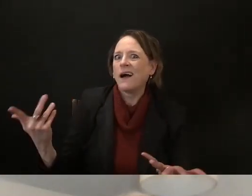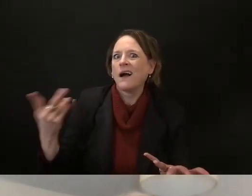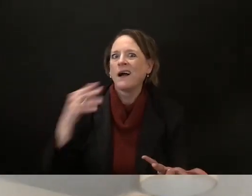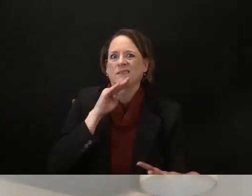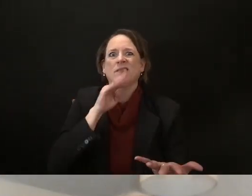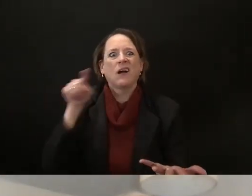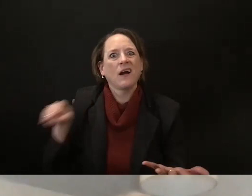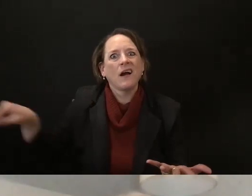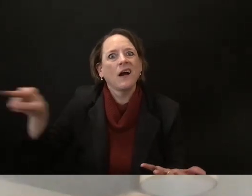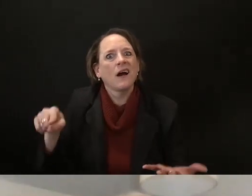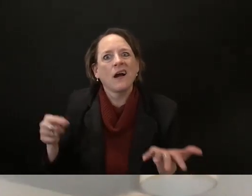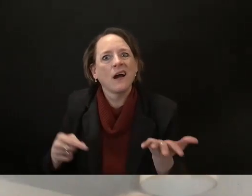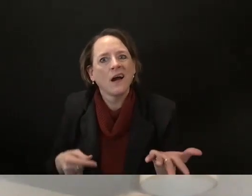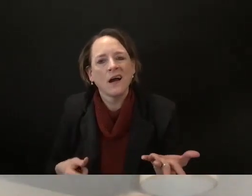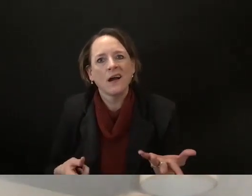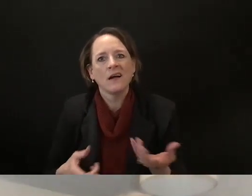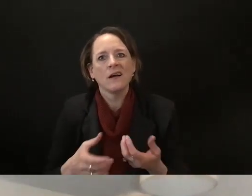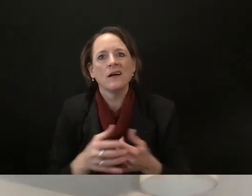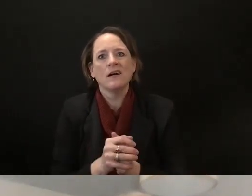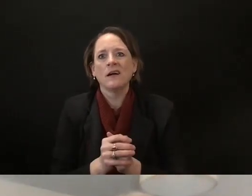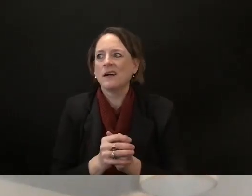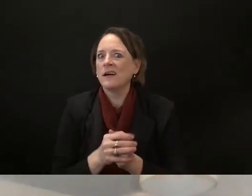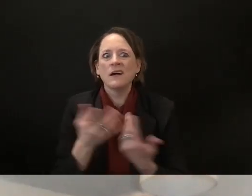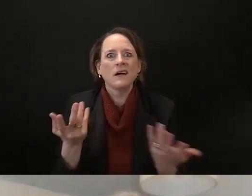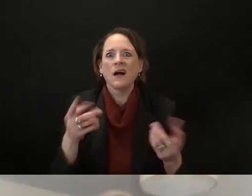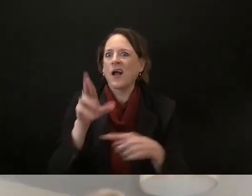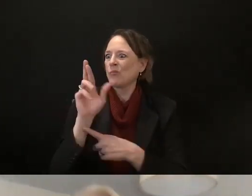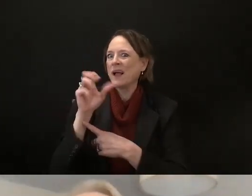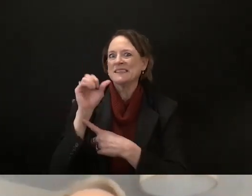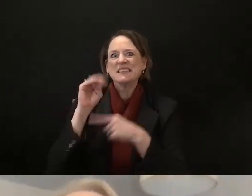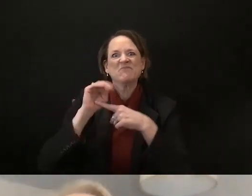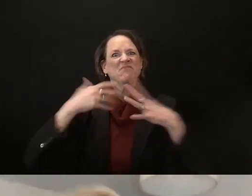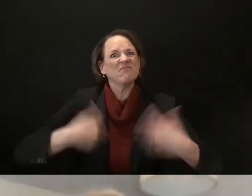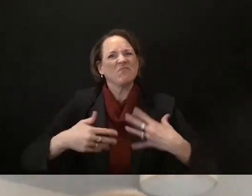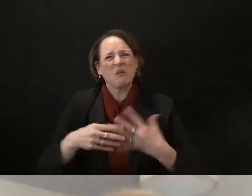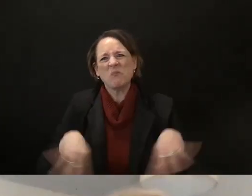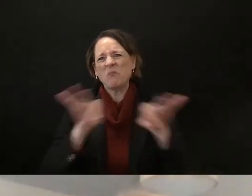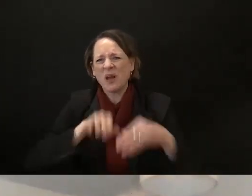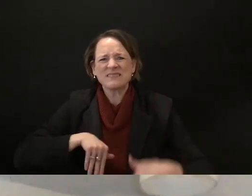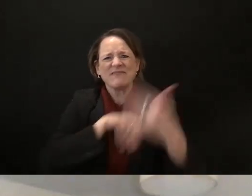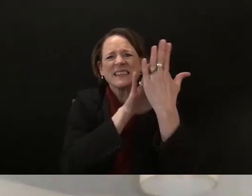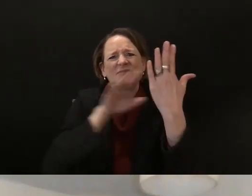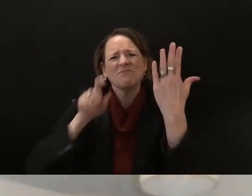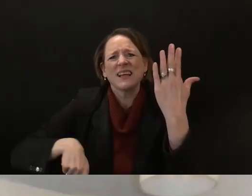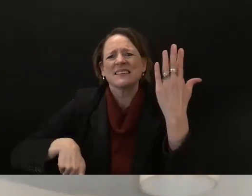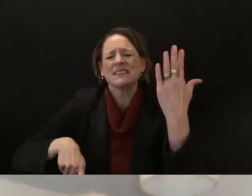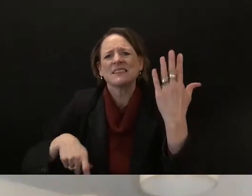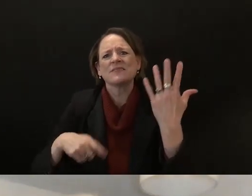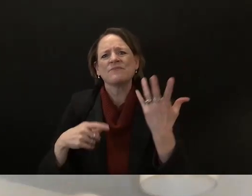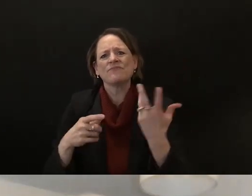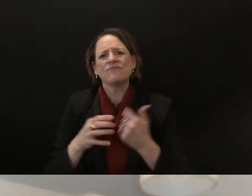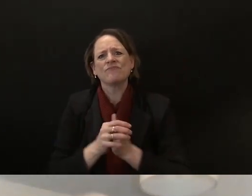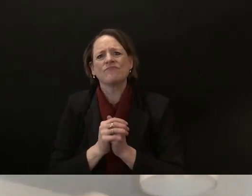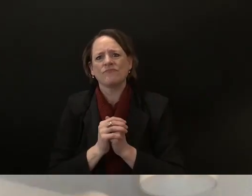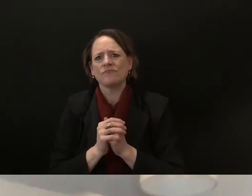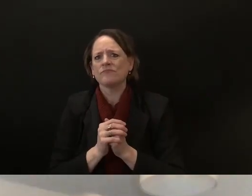um try and reach out to uh neighbors family and friends about these tough conversations make sure that social progress